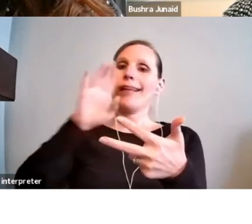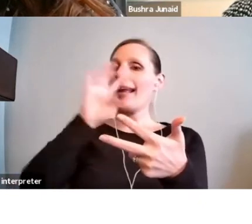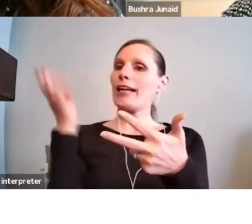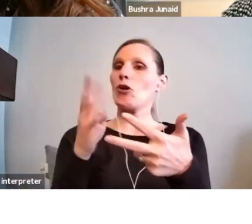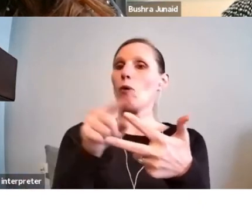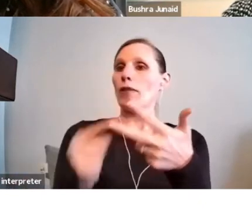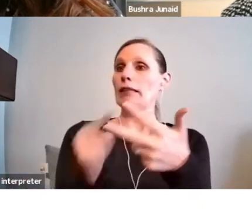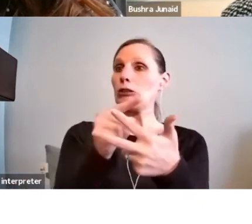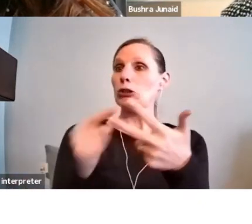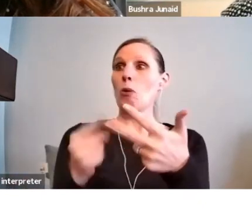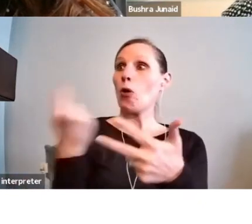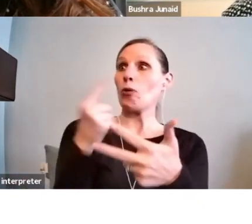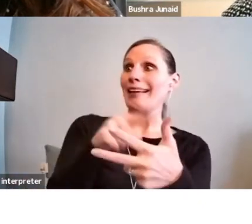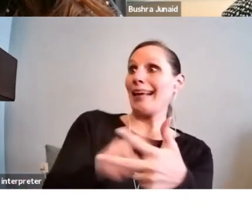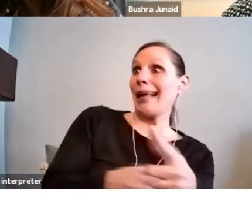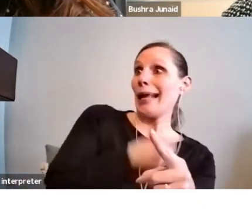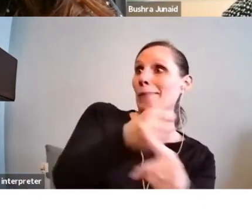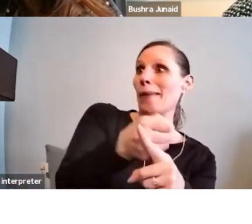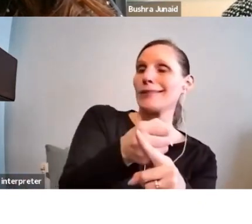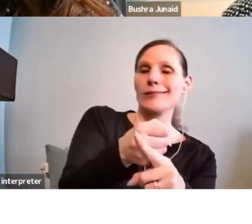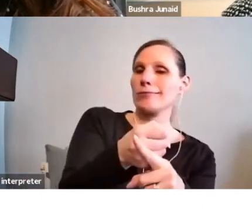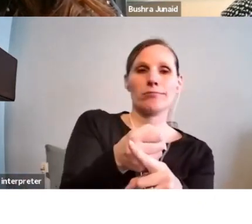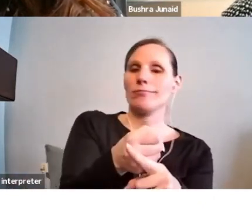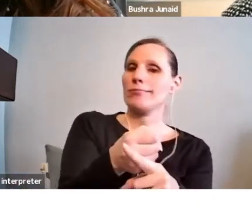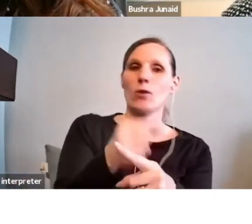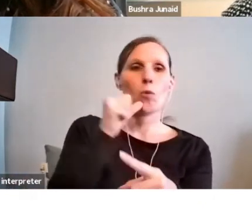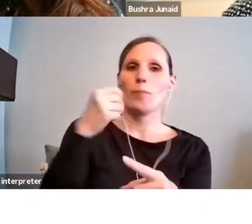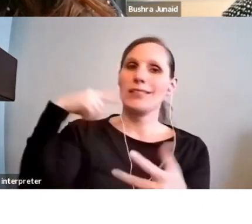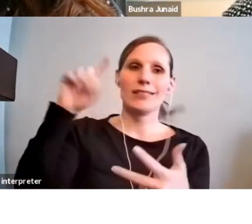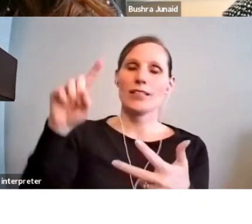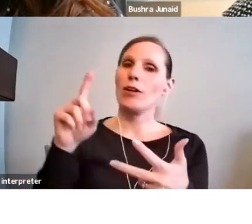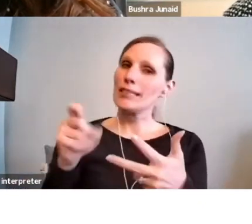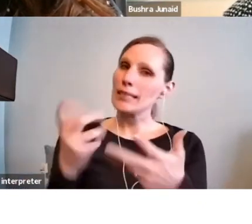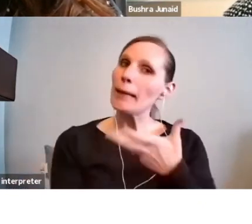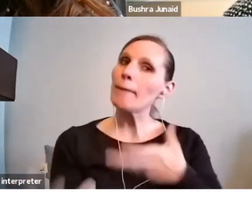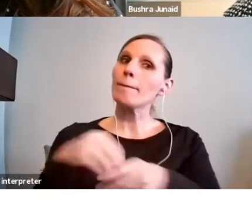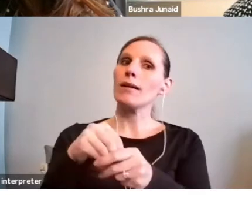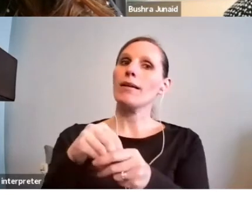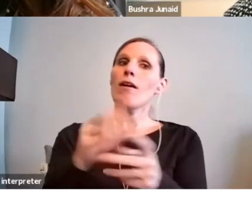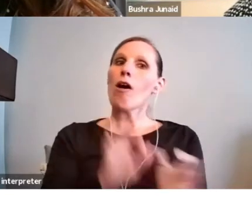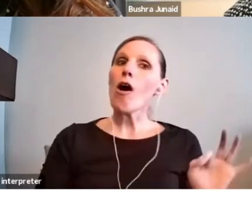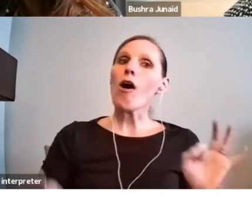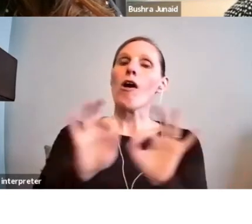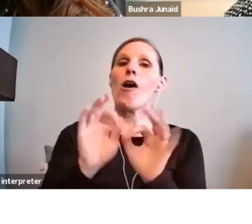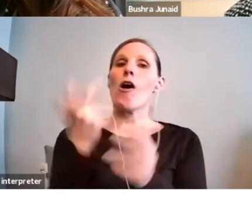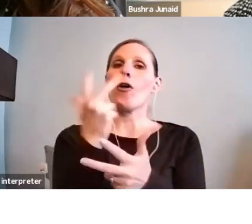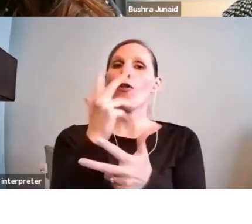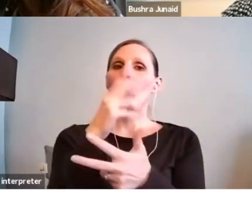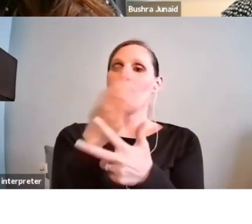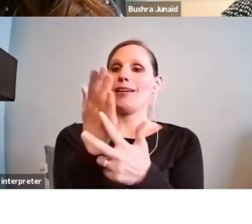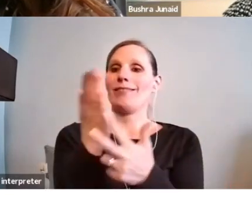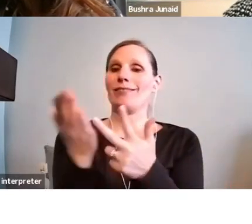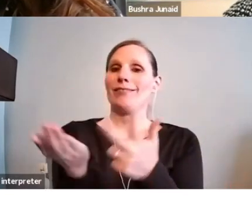necessarily do very well. And we're supporting artists in their artistic careers.